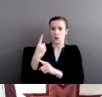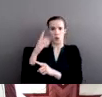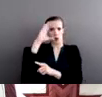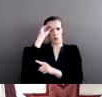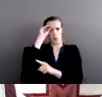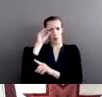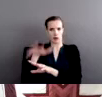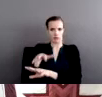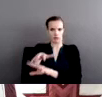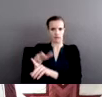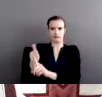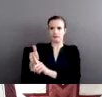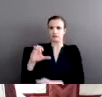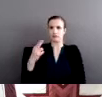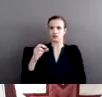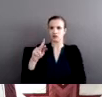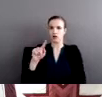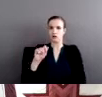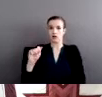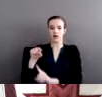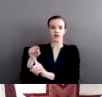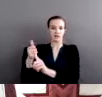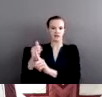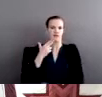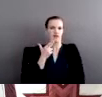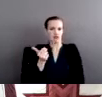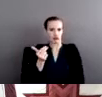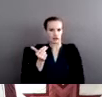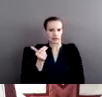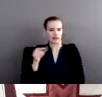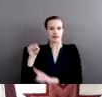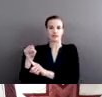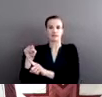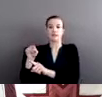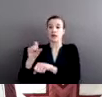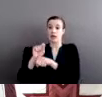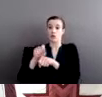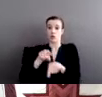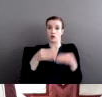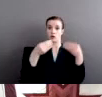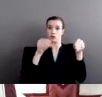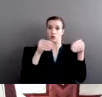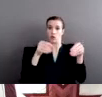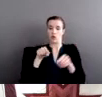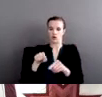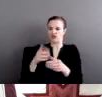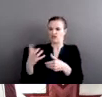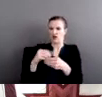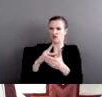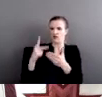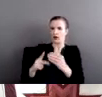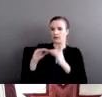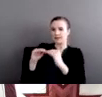And he was working in the store as part of a program to teach kids job skills. So the